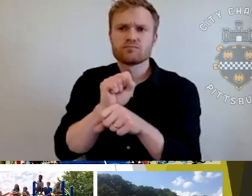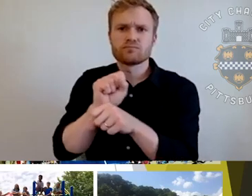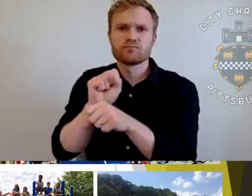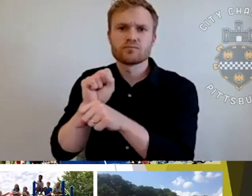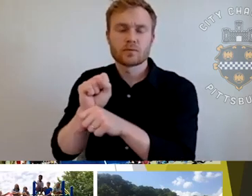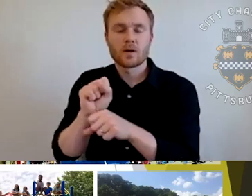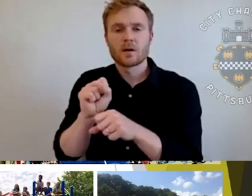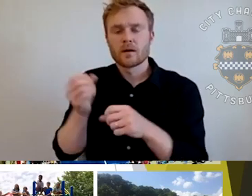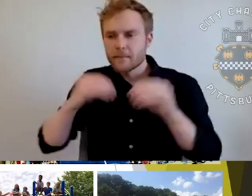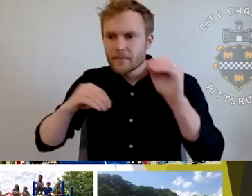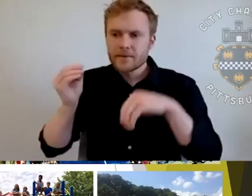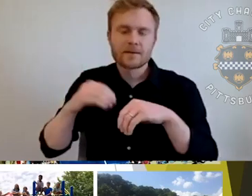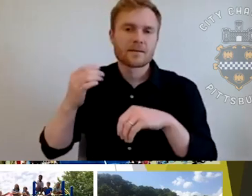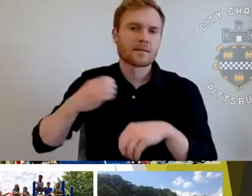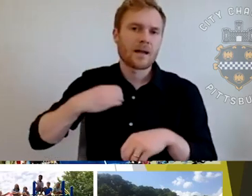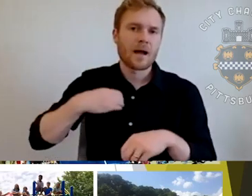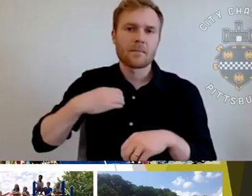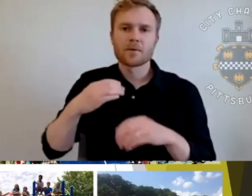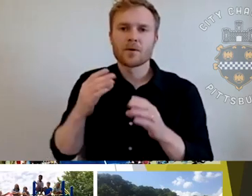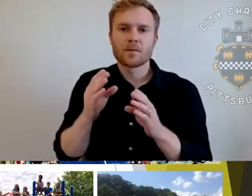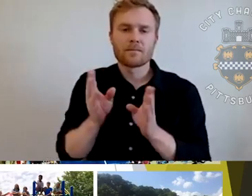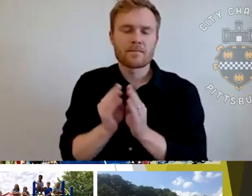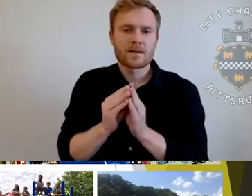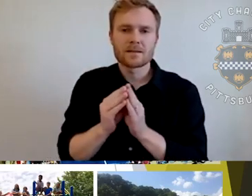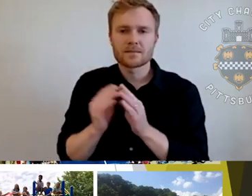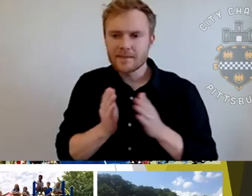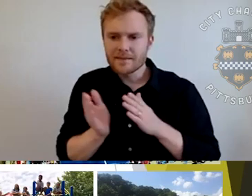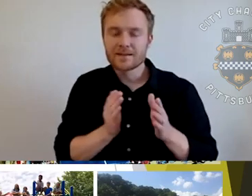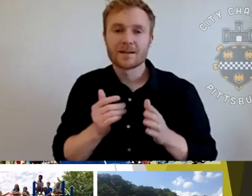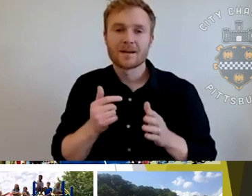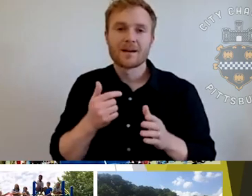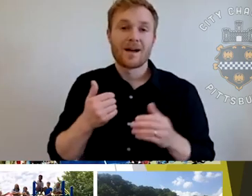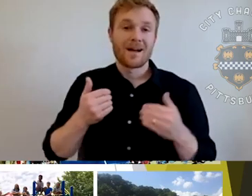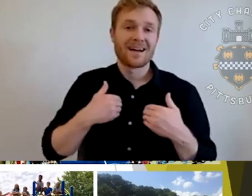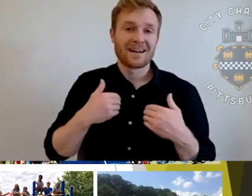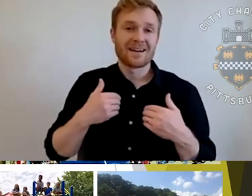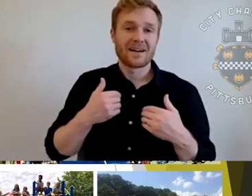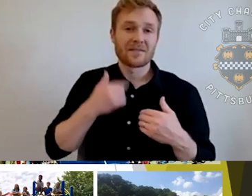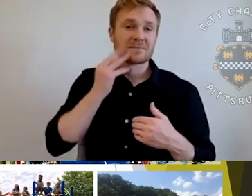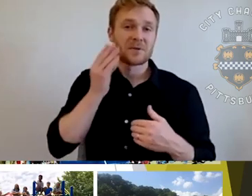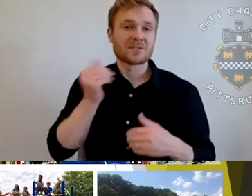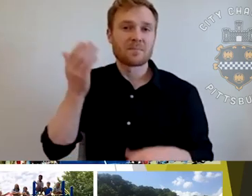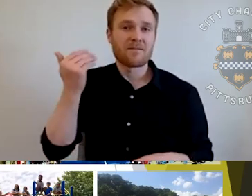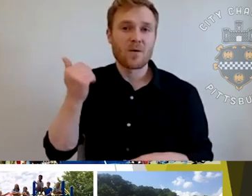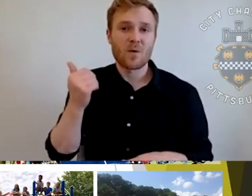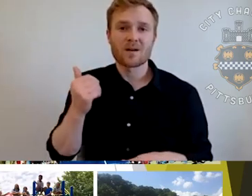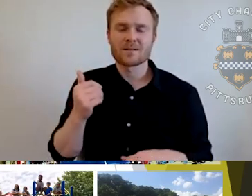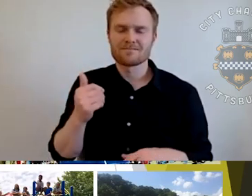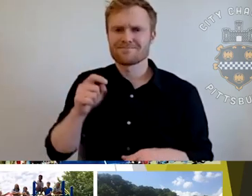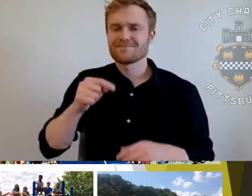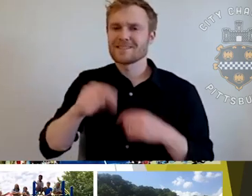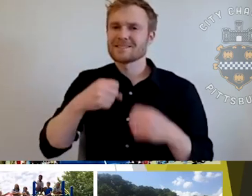capital meetings. I've done them in the past in a live forum. This is, as David indicated, so a little unusual this year,